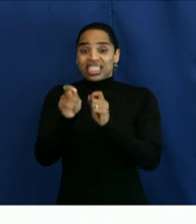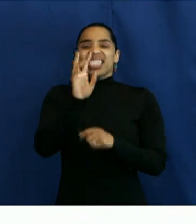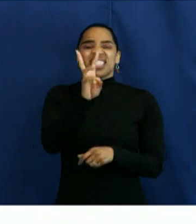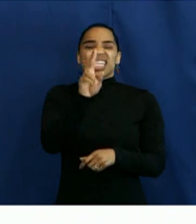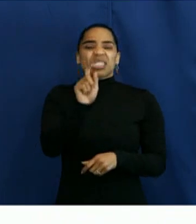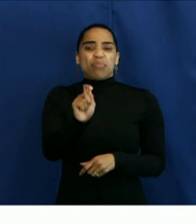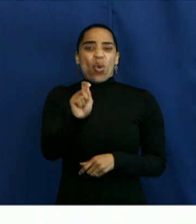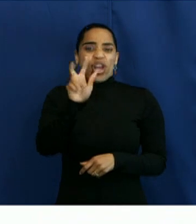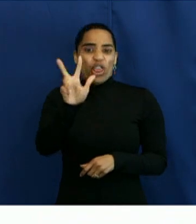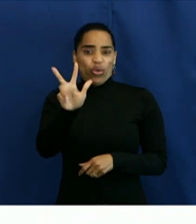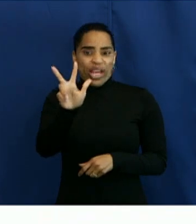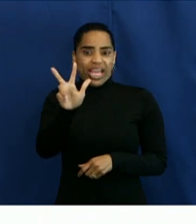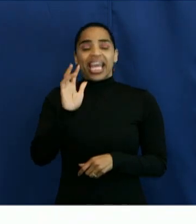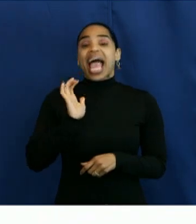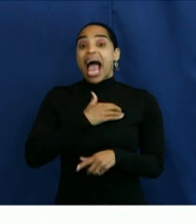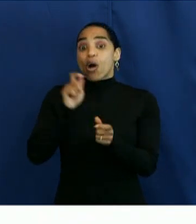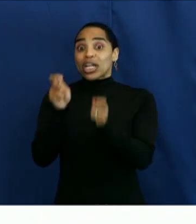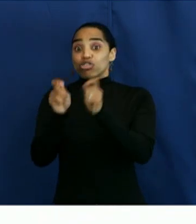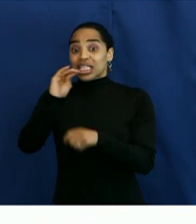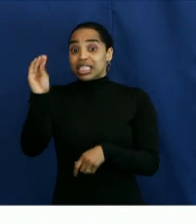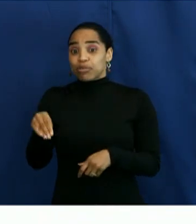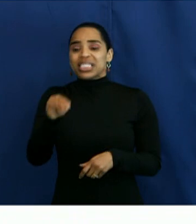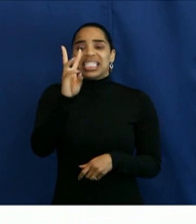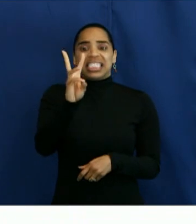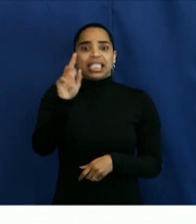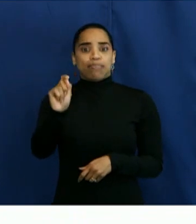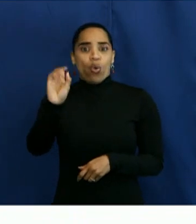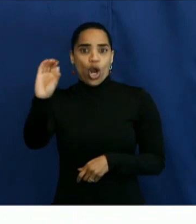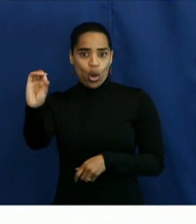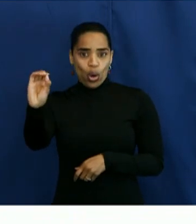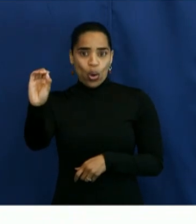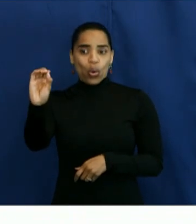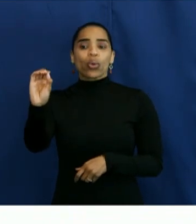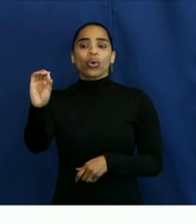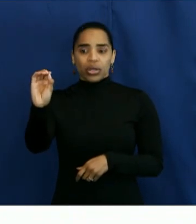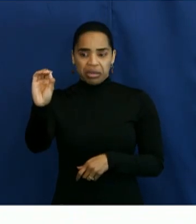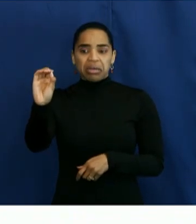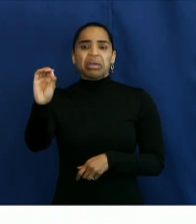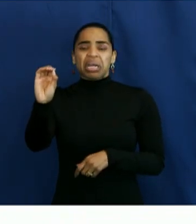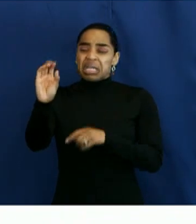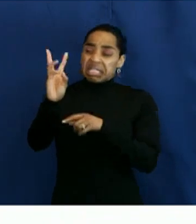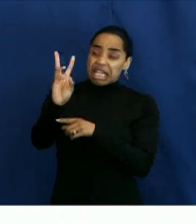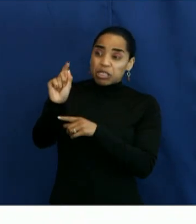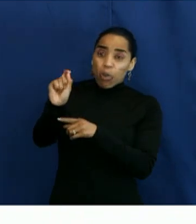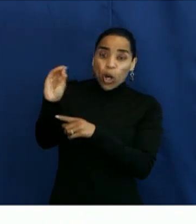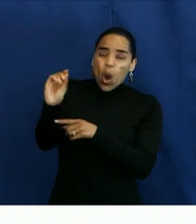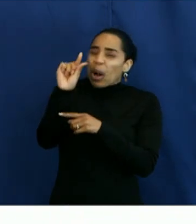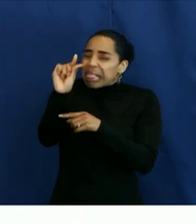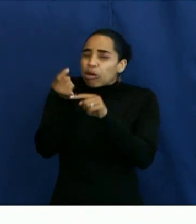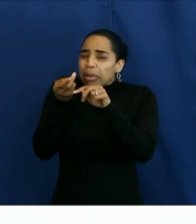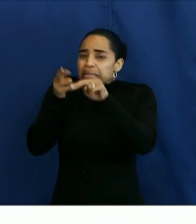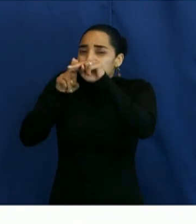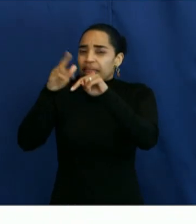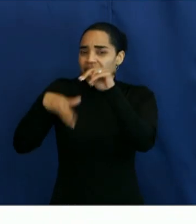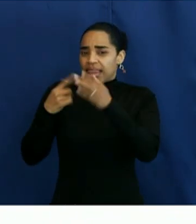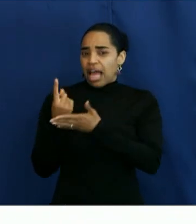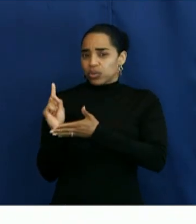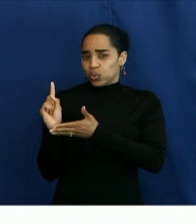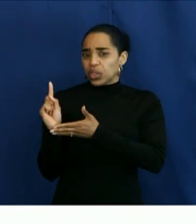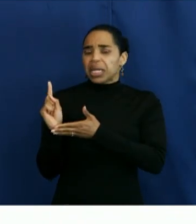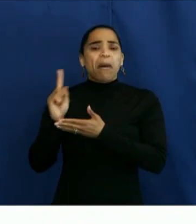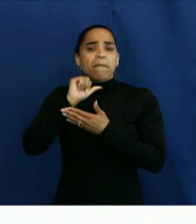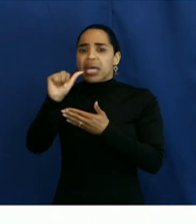week, 6.3. Our adjusted case rate is 6.0, up ever so slightly from last week, but not